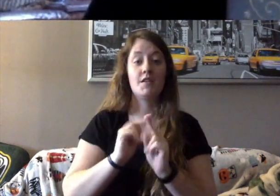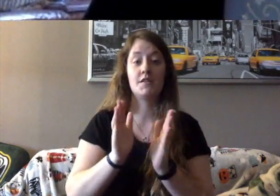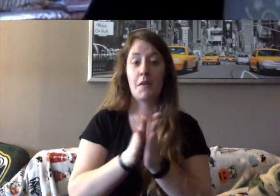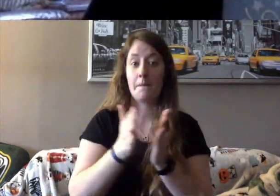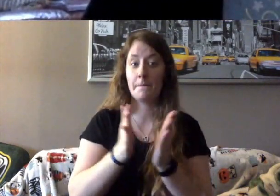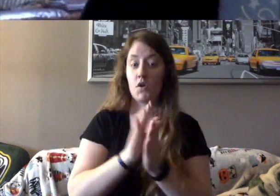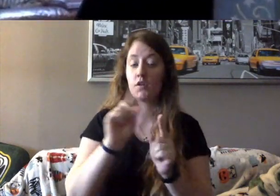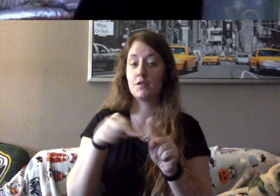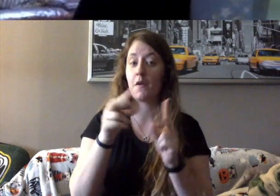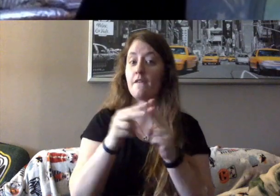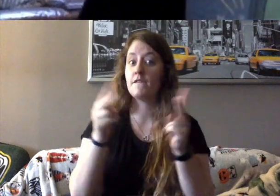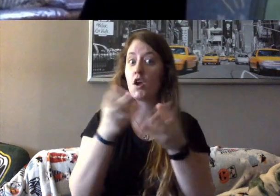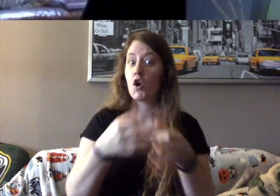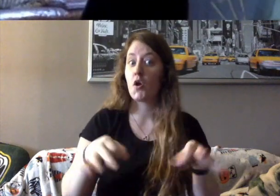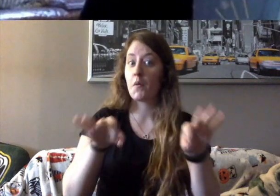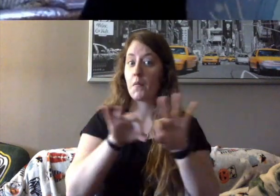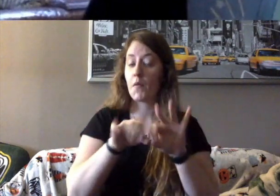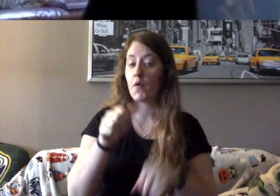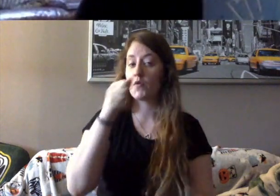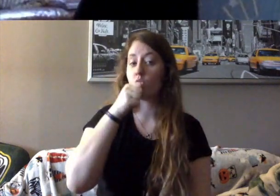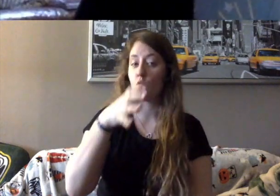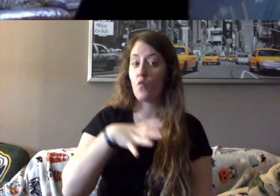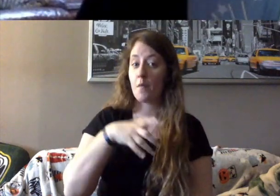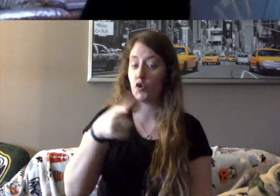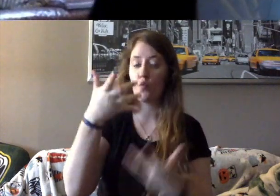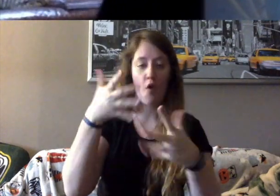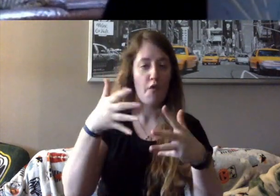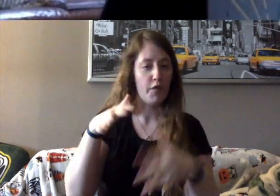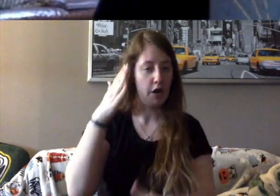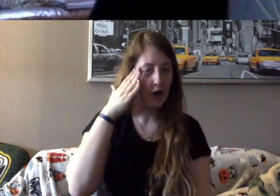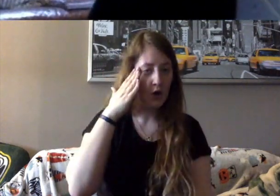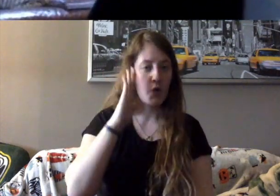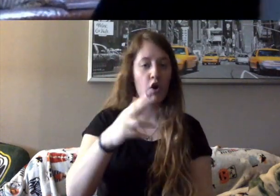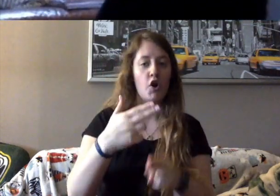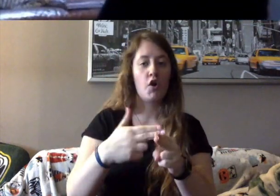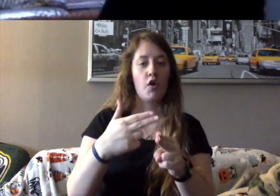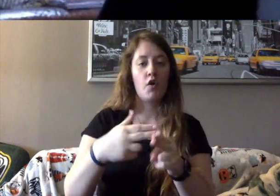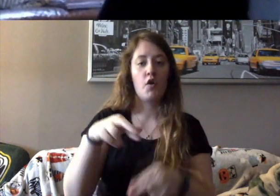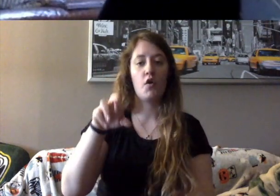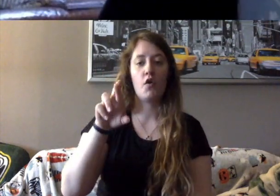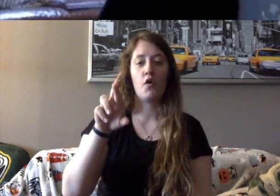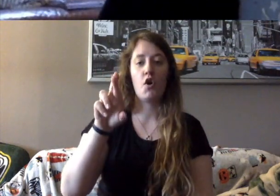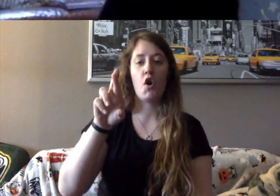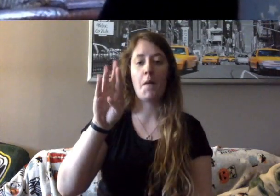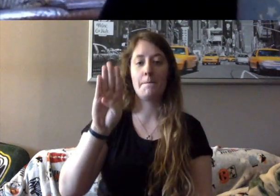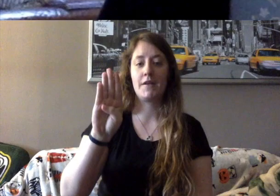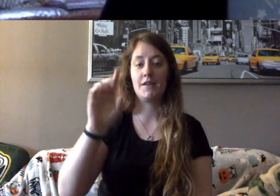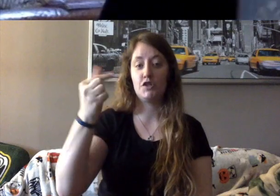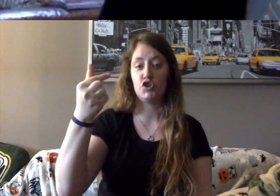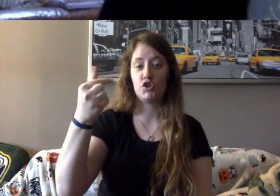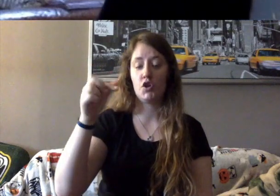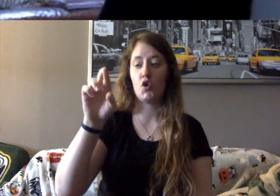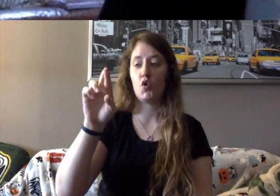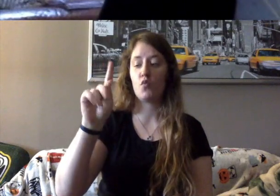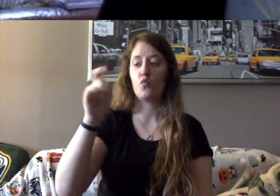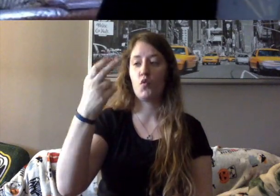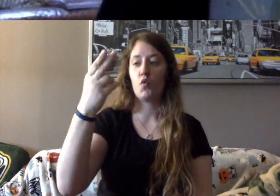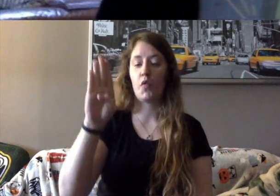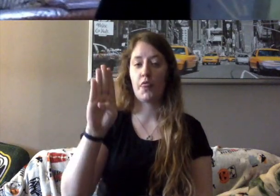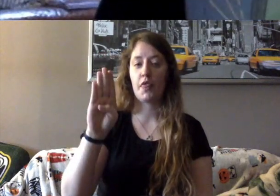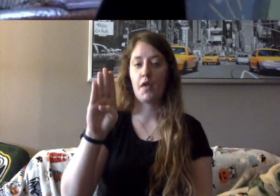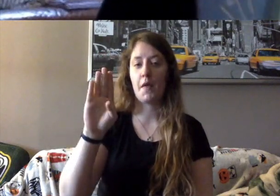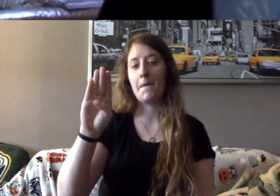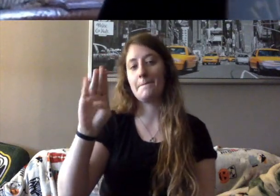very important woman that you already know about. Her name is RBG or Ruth Bader Ginsburg.